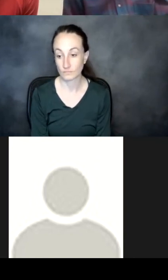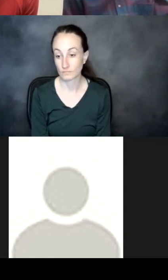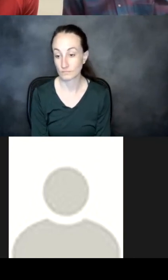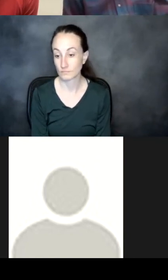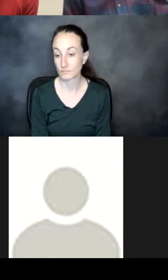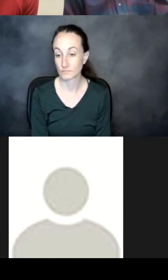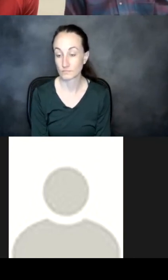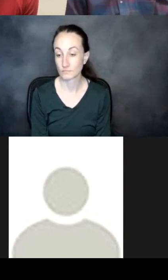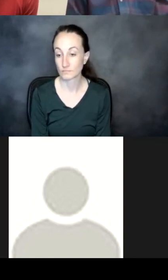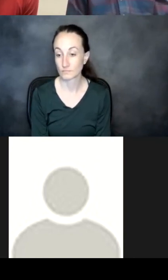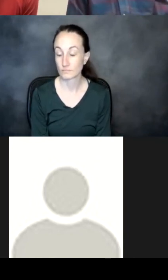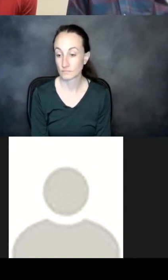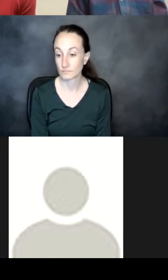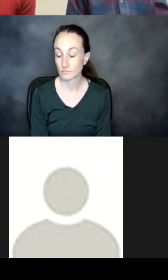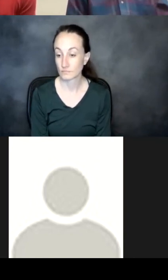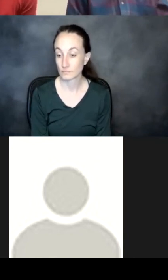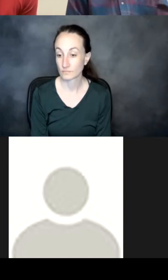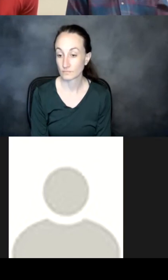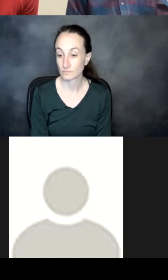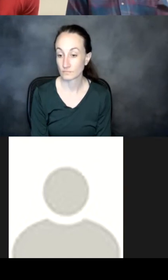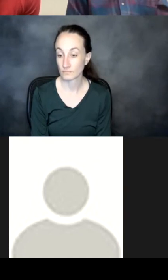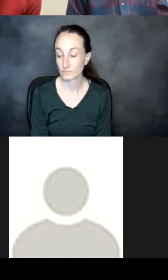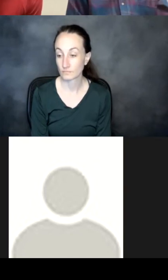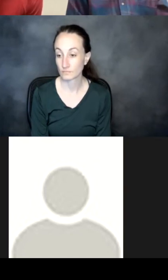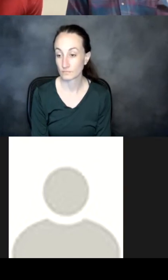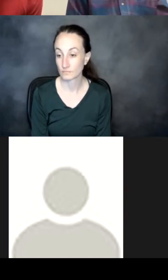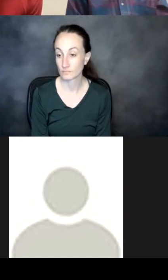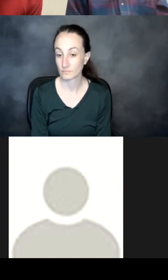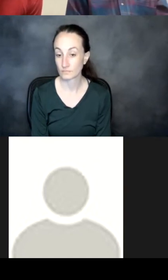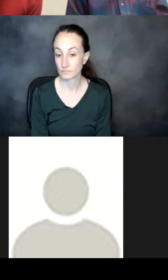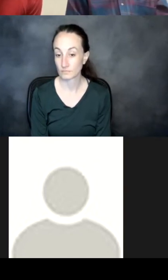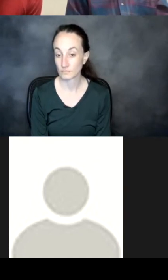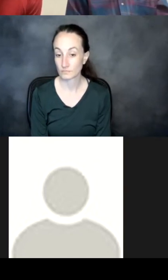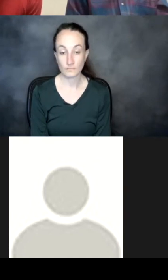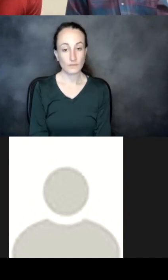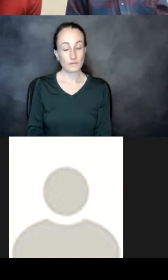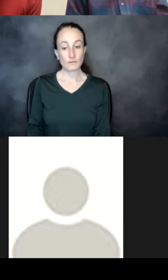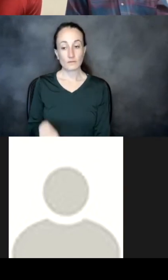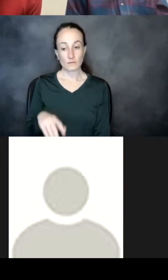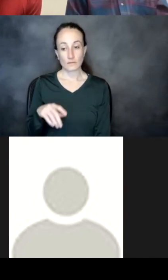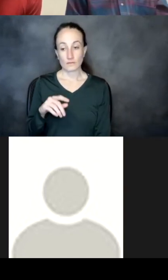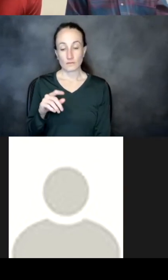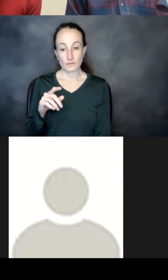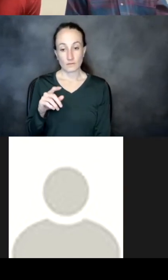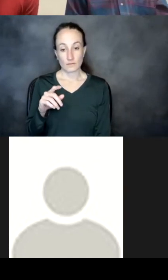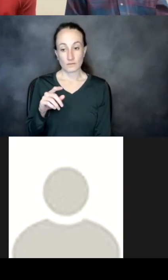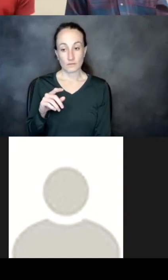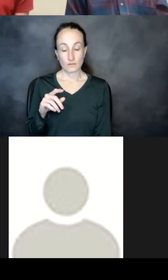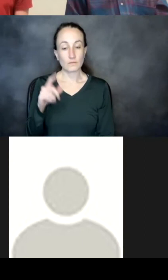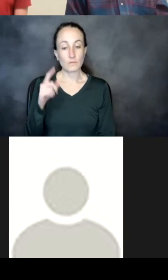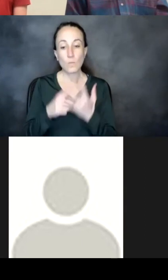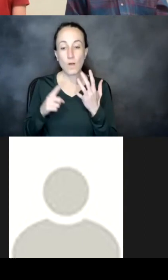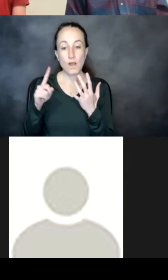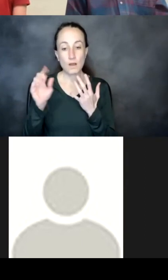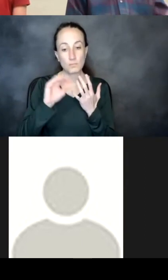for which to test or do you have other heuristics as well um let's see so what what percentage